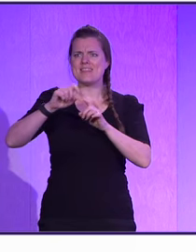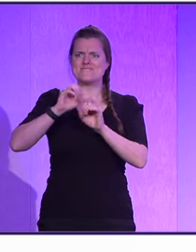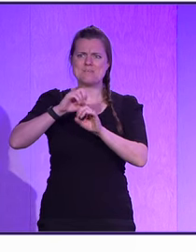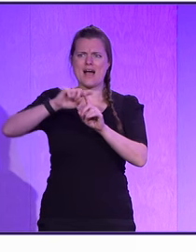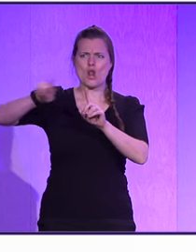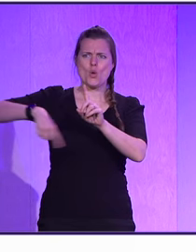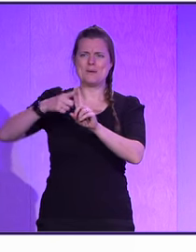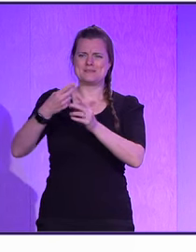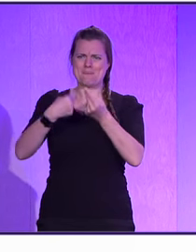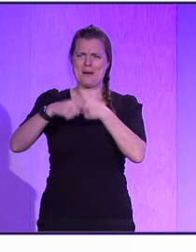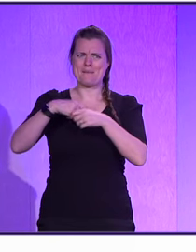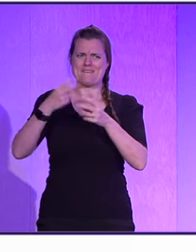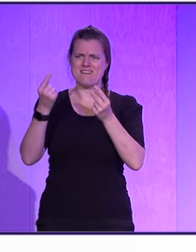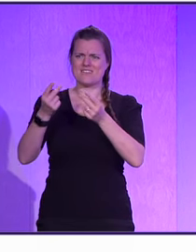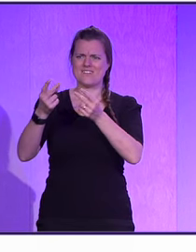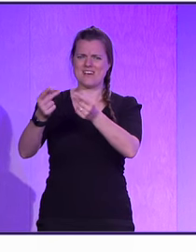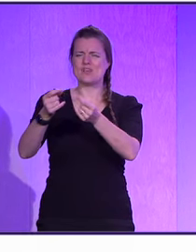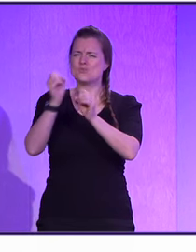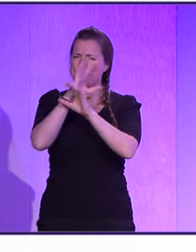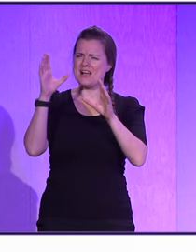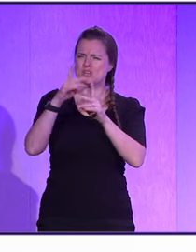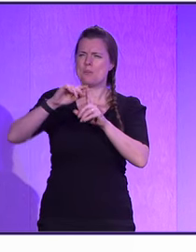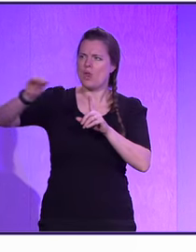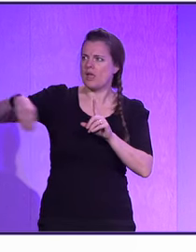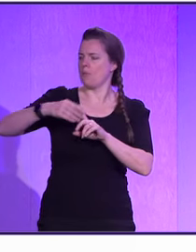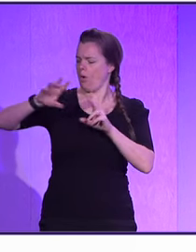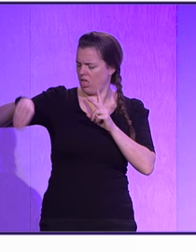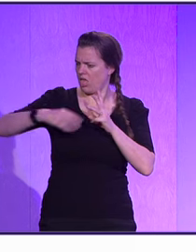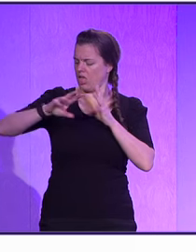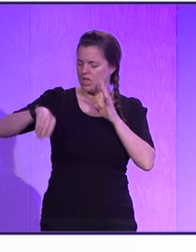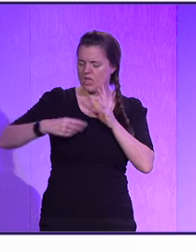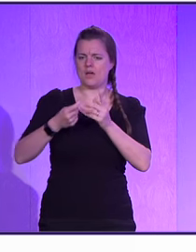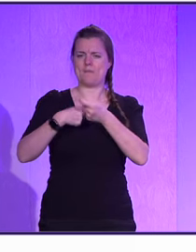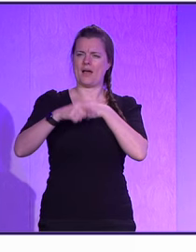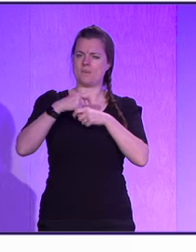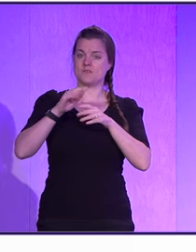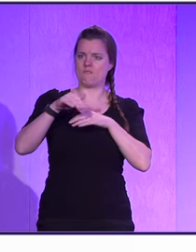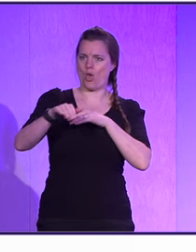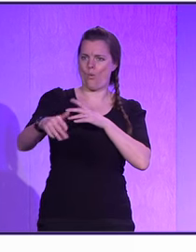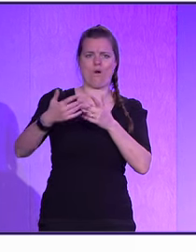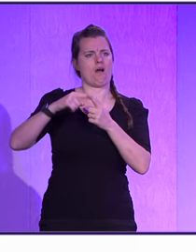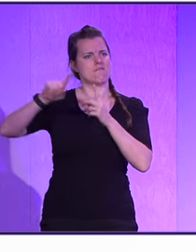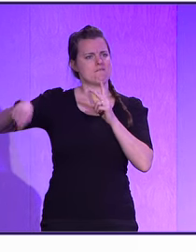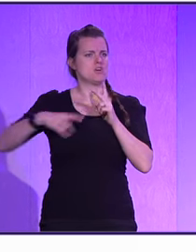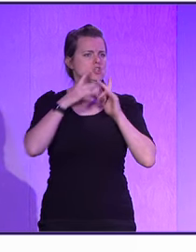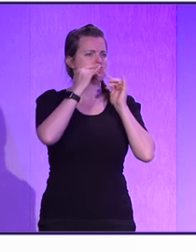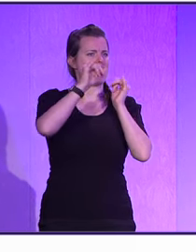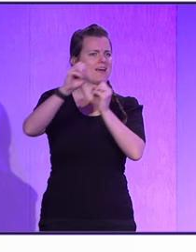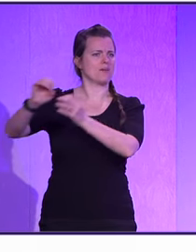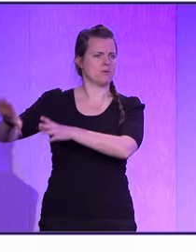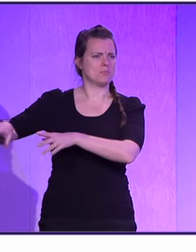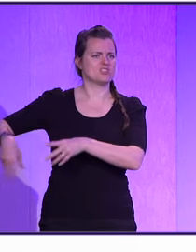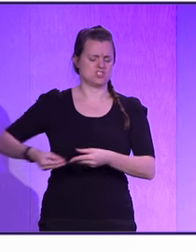is just getting so fast, and imagine us pulling in more of the Jira tickets, all the stuff. We kind of get into a flow that's going on there.